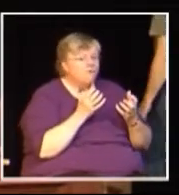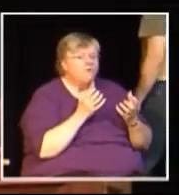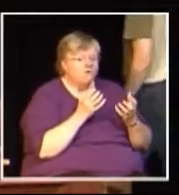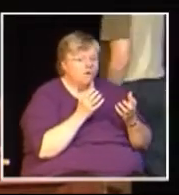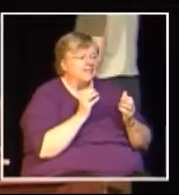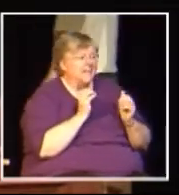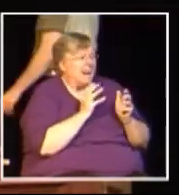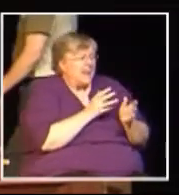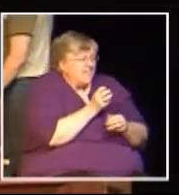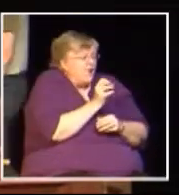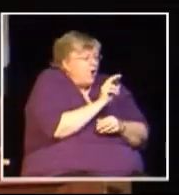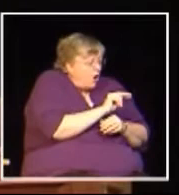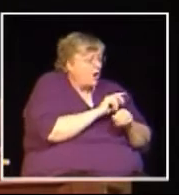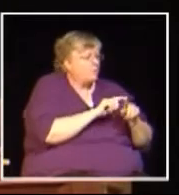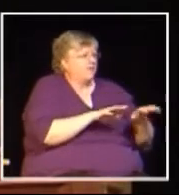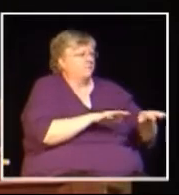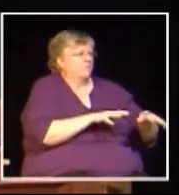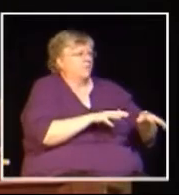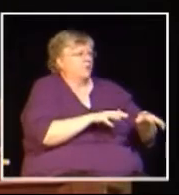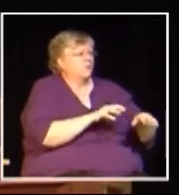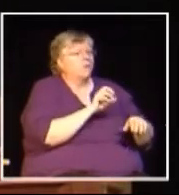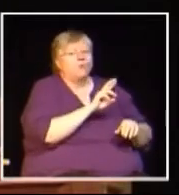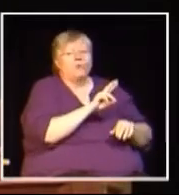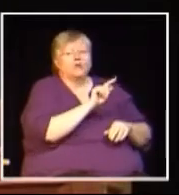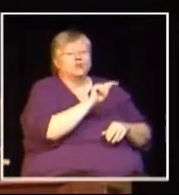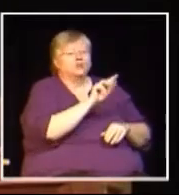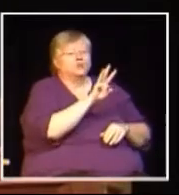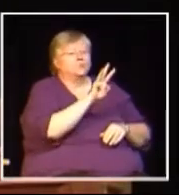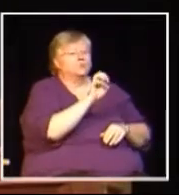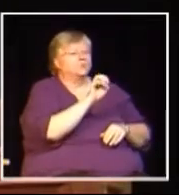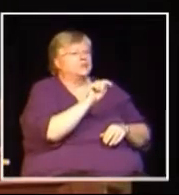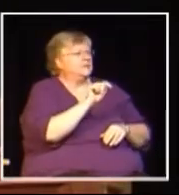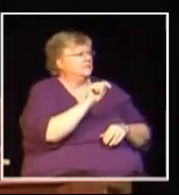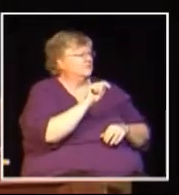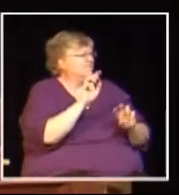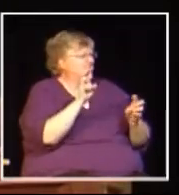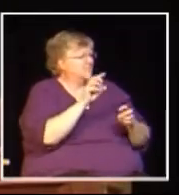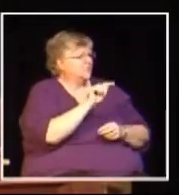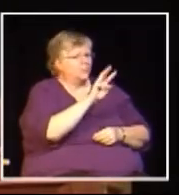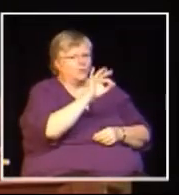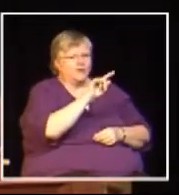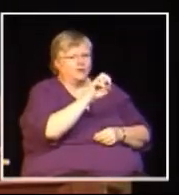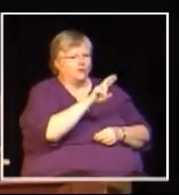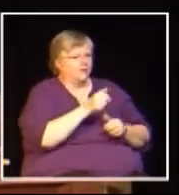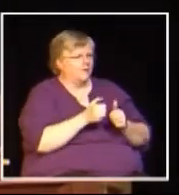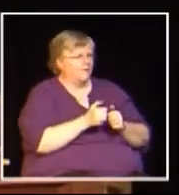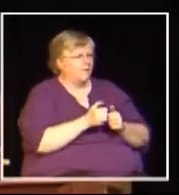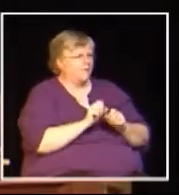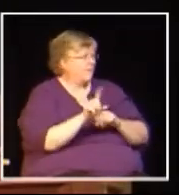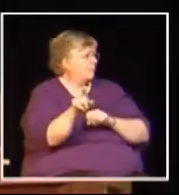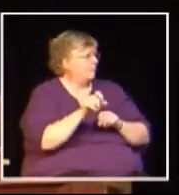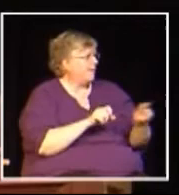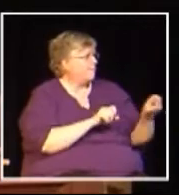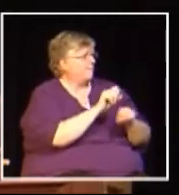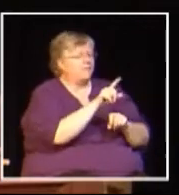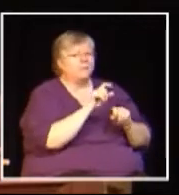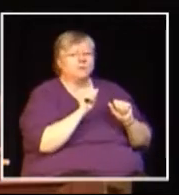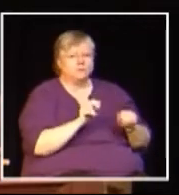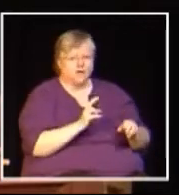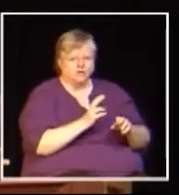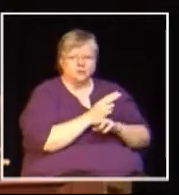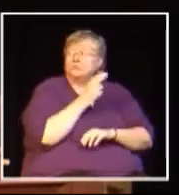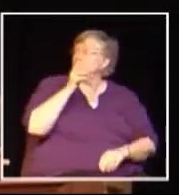discussion and we don't get any unwanted technical interruptions. We ask you to set your phones to vibrate or